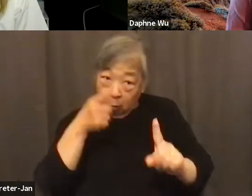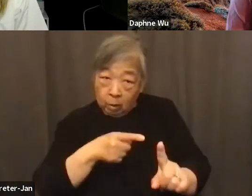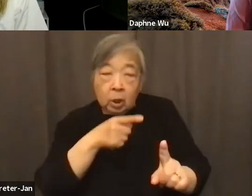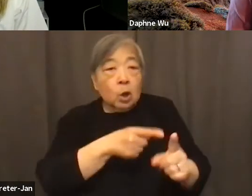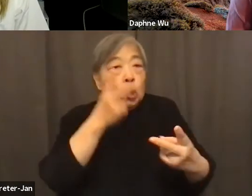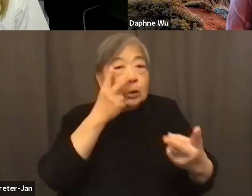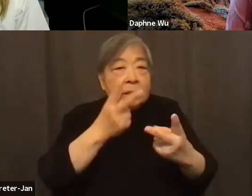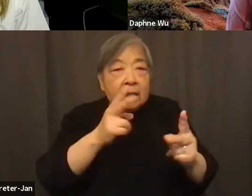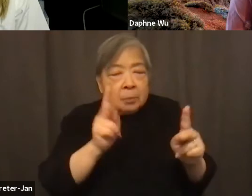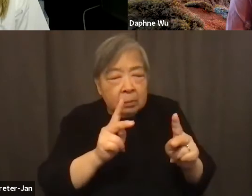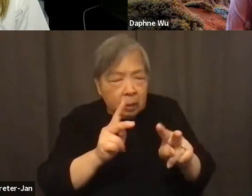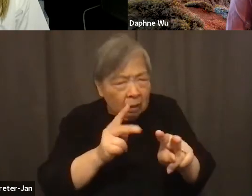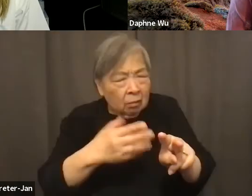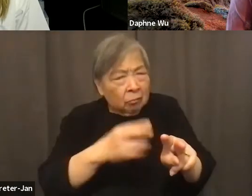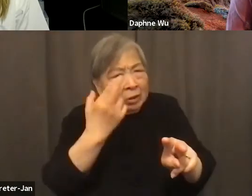people saying how much they care.